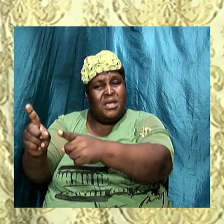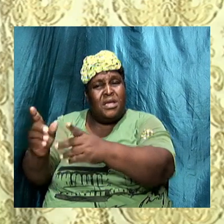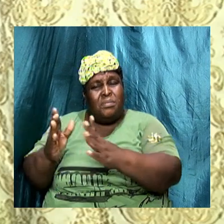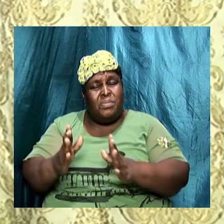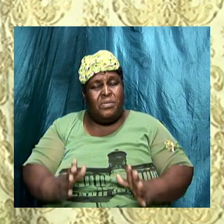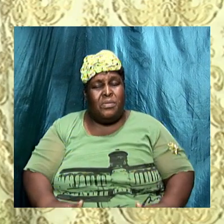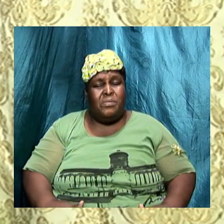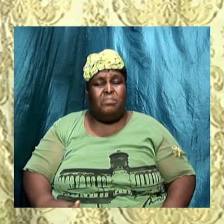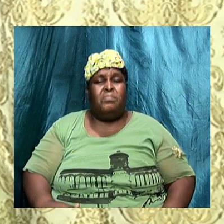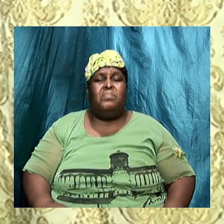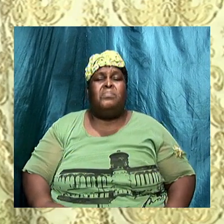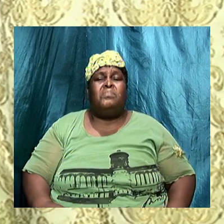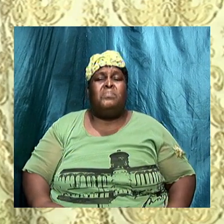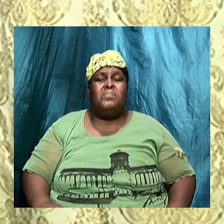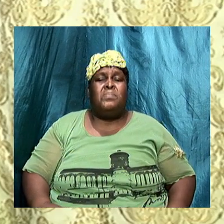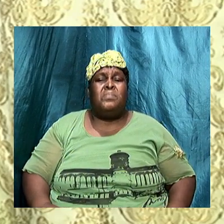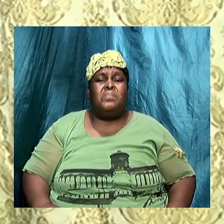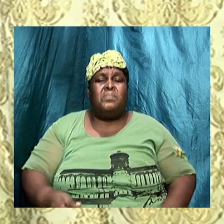subtle way